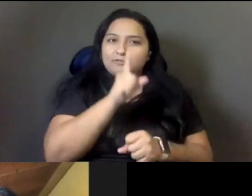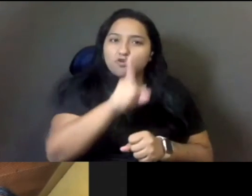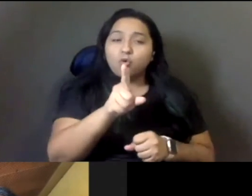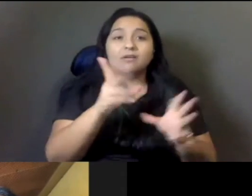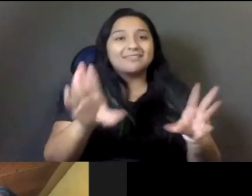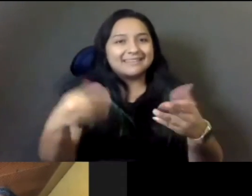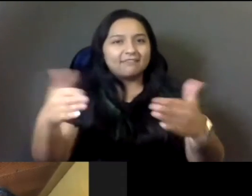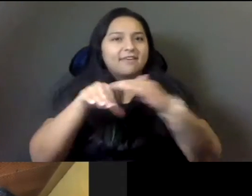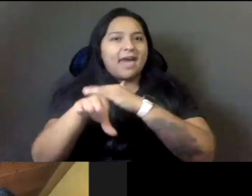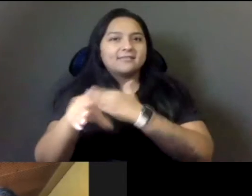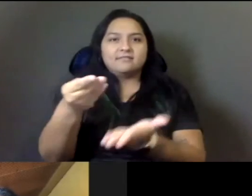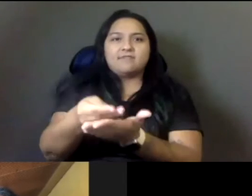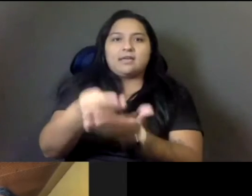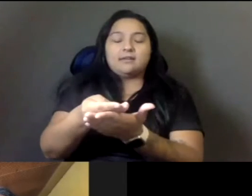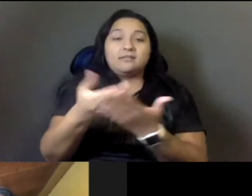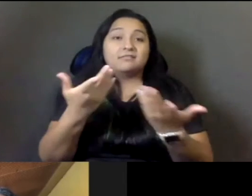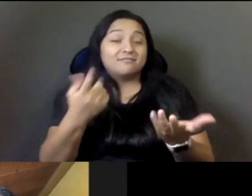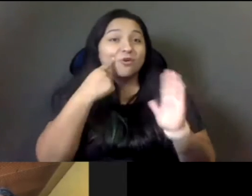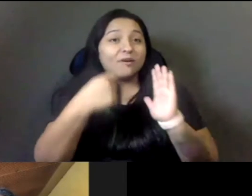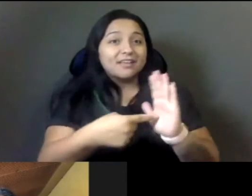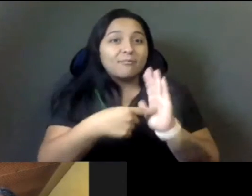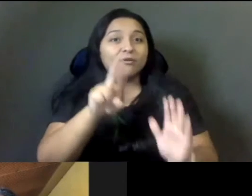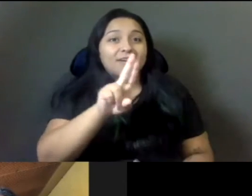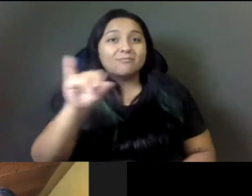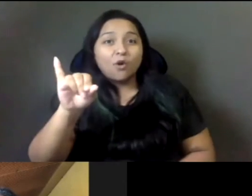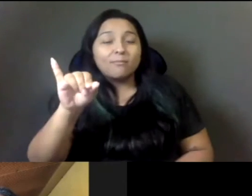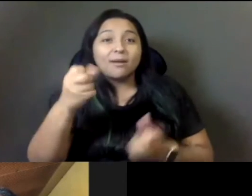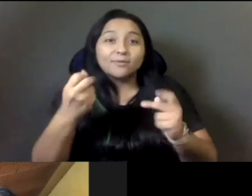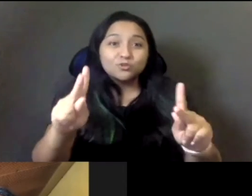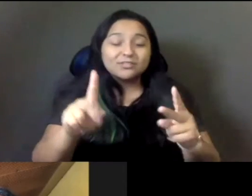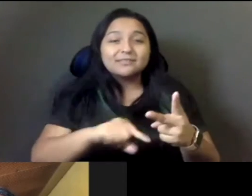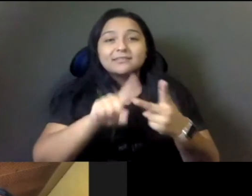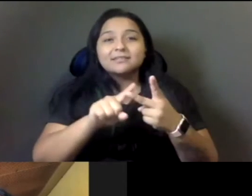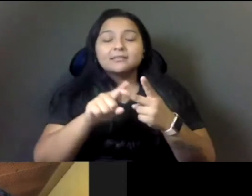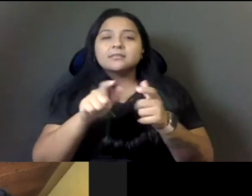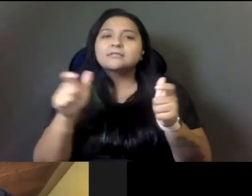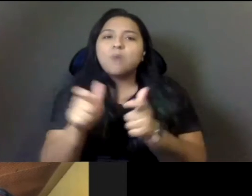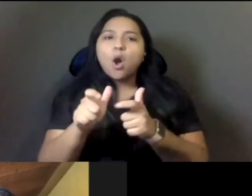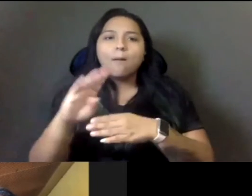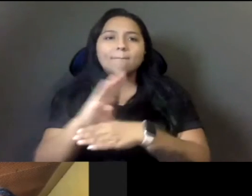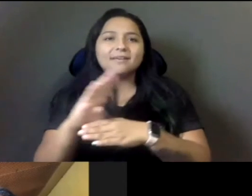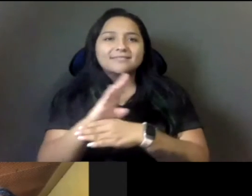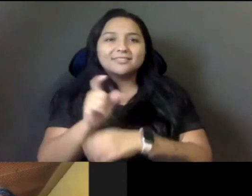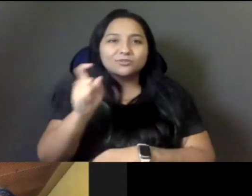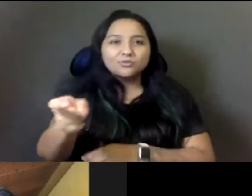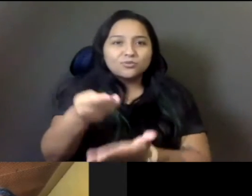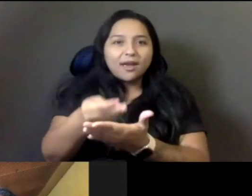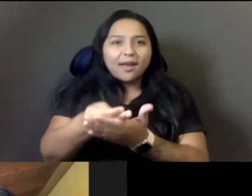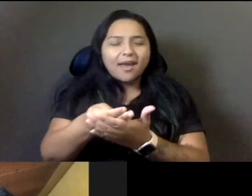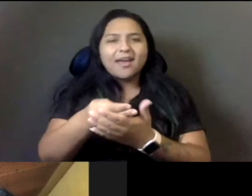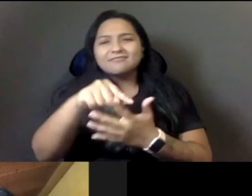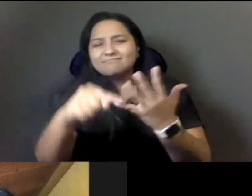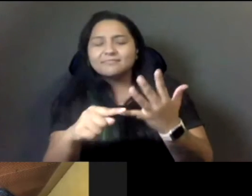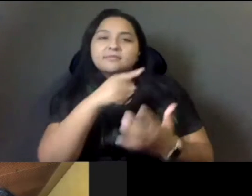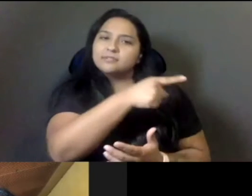um, unemployment opportunities, the small business grants, um, just, just really, really, um, doing the right thing. And so I